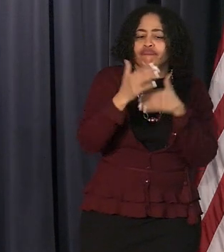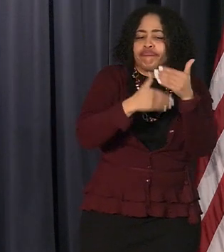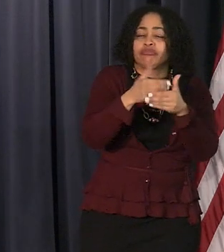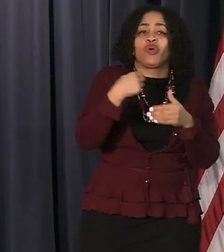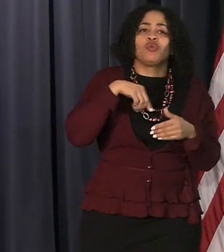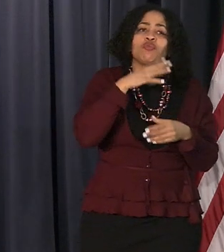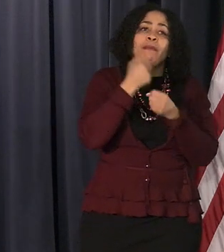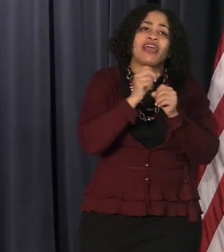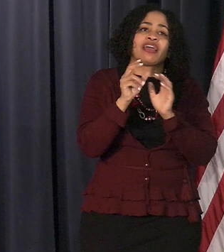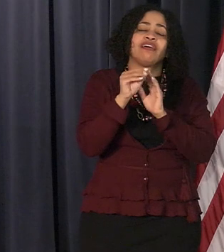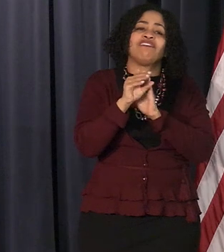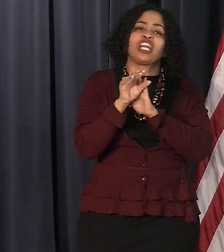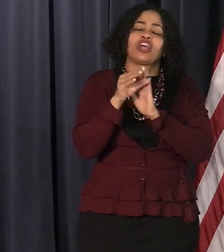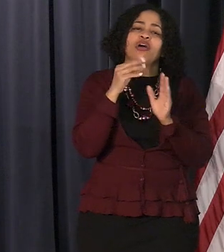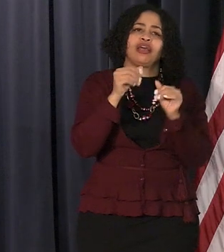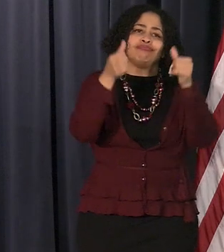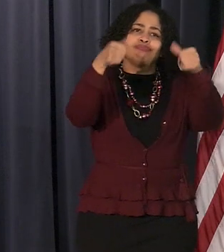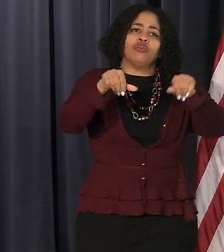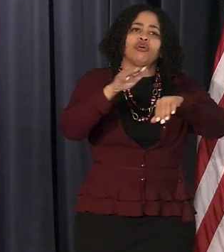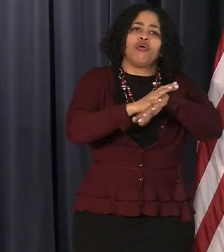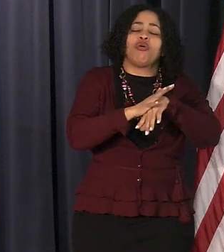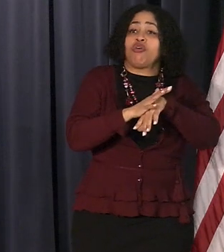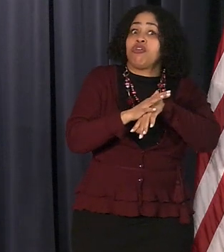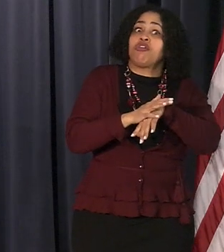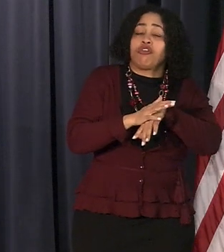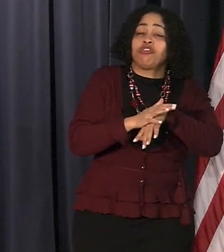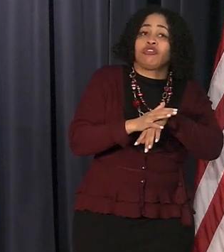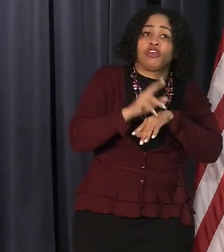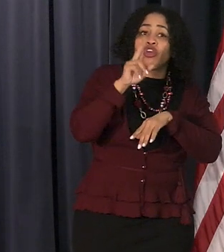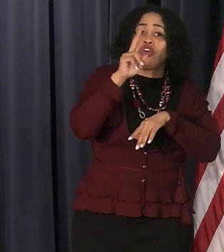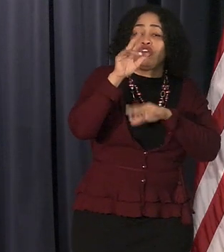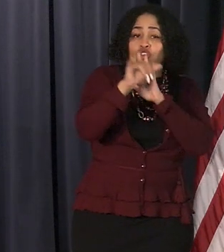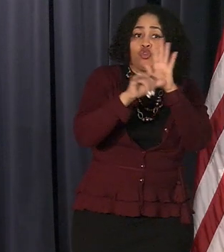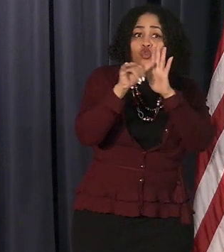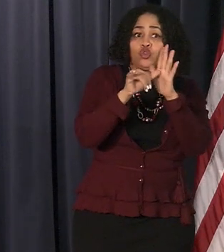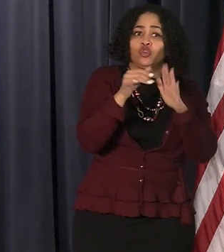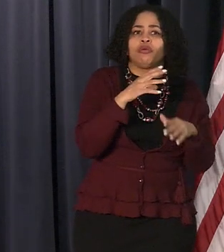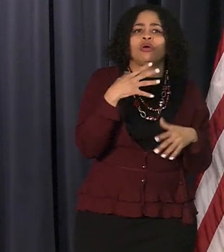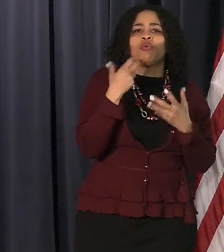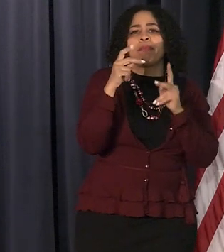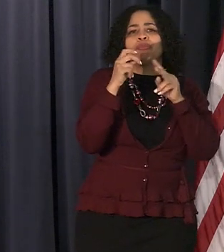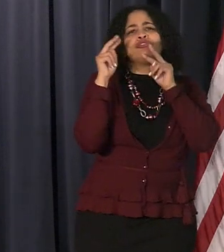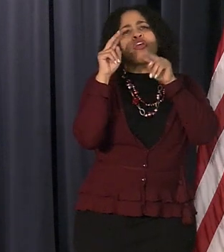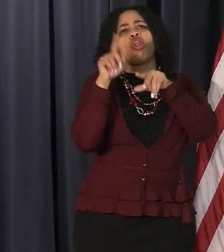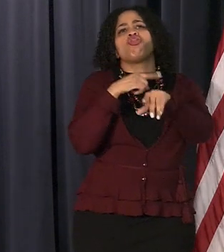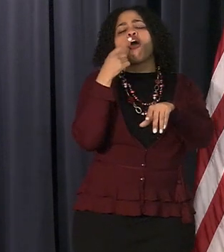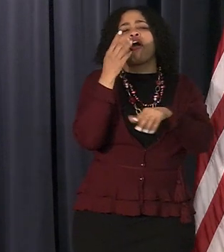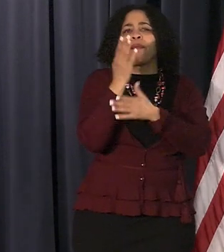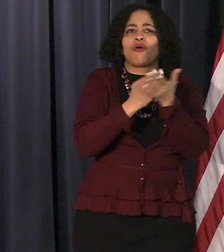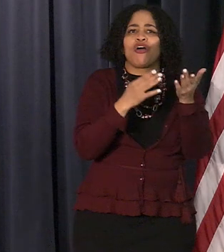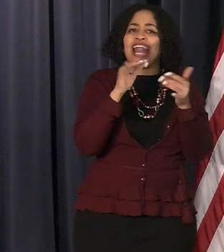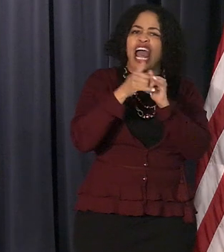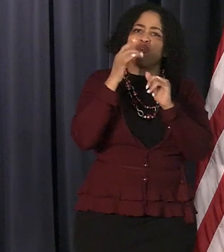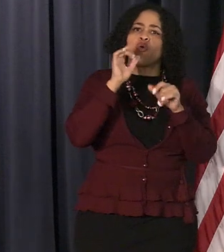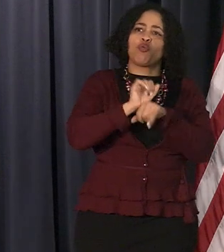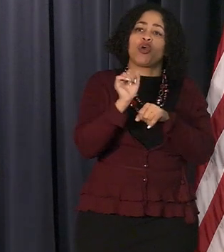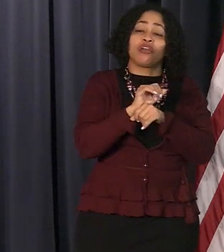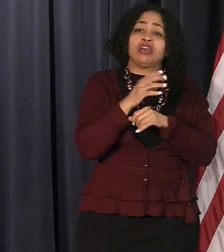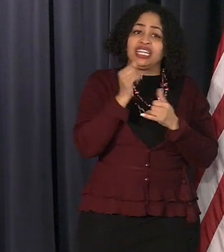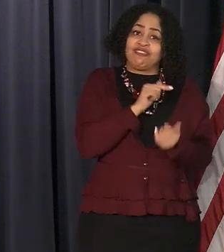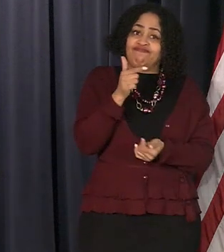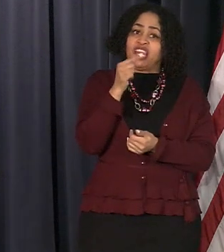youtube so people in the neighborhoods can see the long version of this and i'm going turn this over to gary brown who's going to take you through the technical aspect